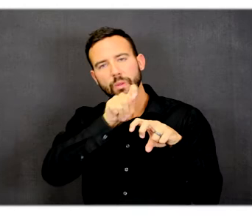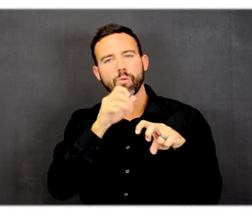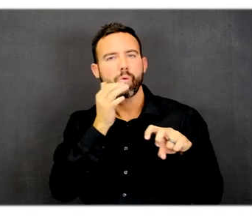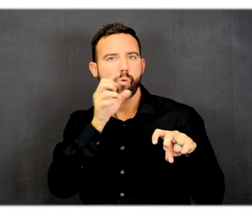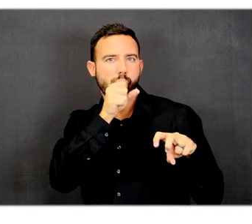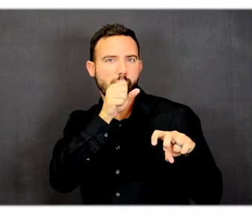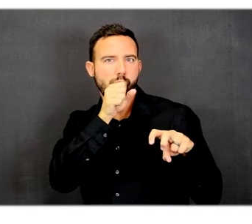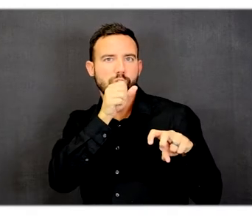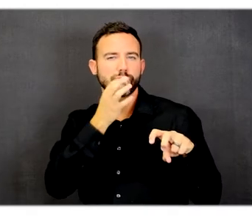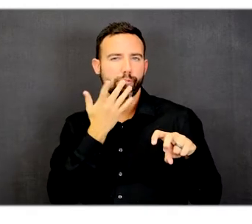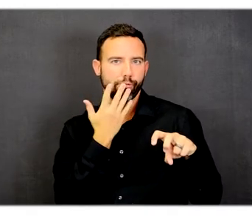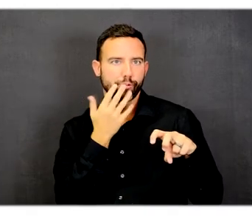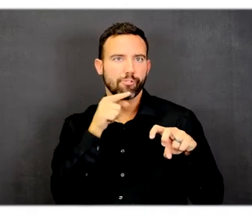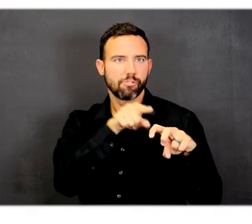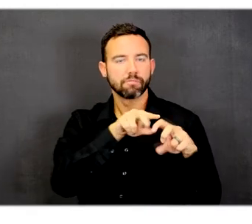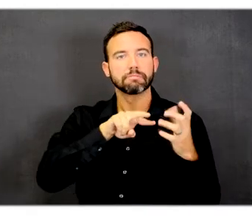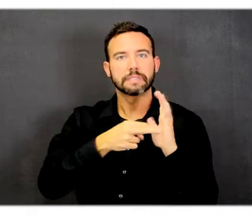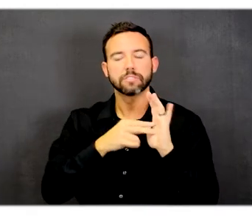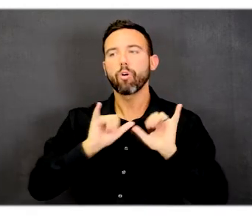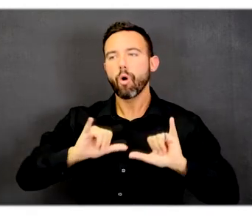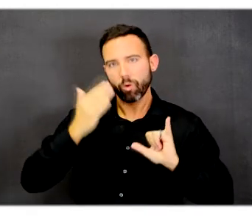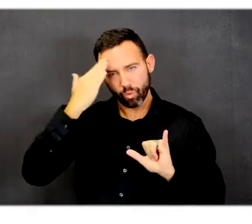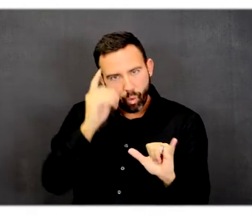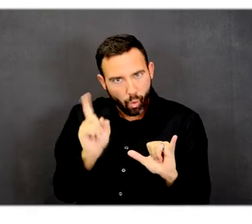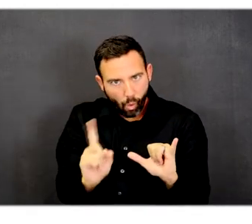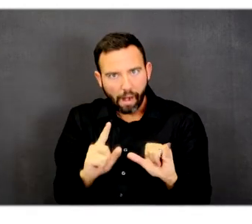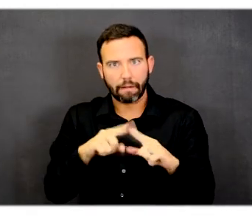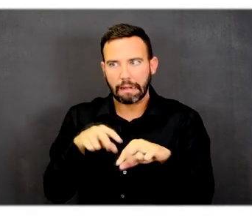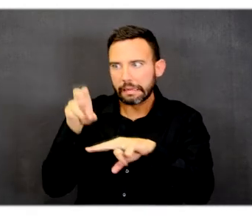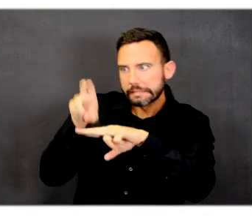which have various places for you to sit and other activities.